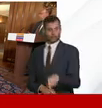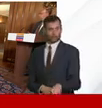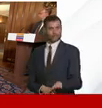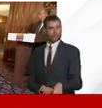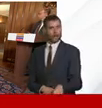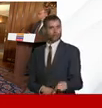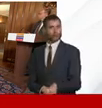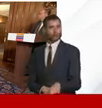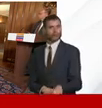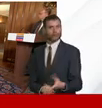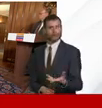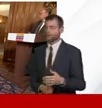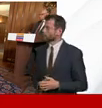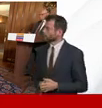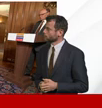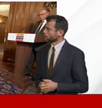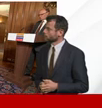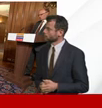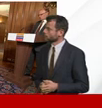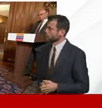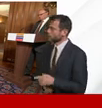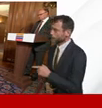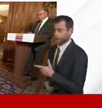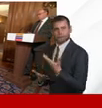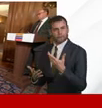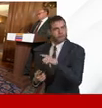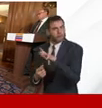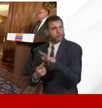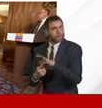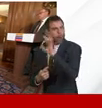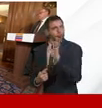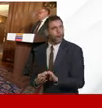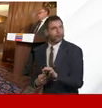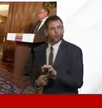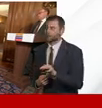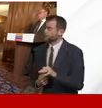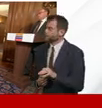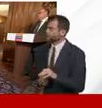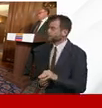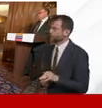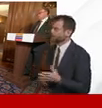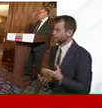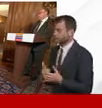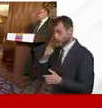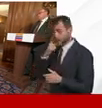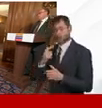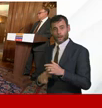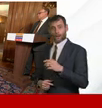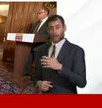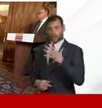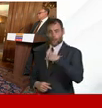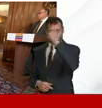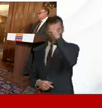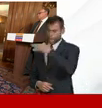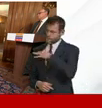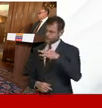well these are excellent questions I think they're both essentially the questions to on which people want to hear the medical advice so I'll ask